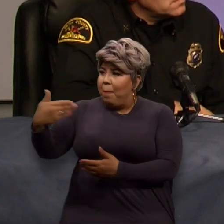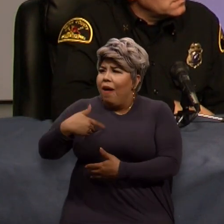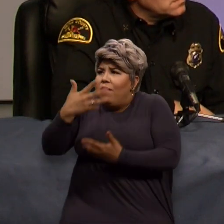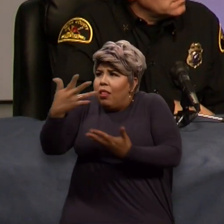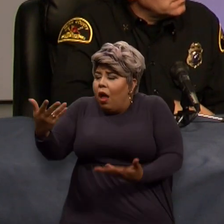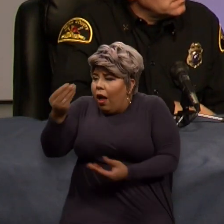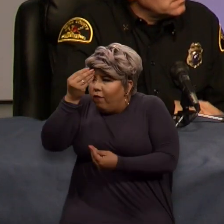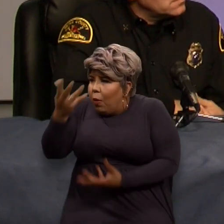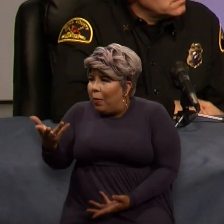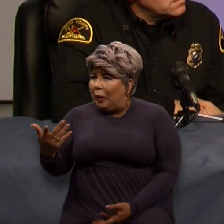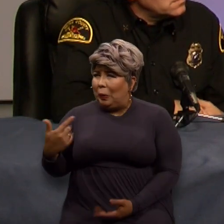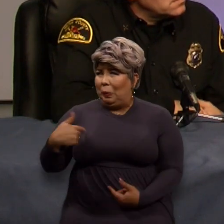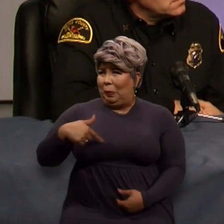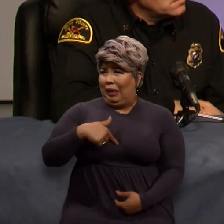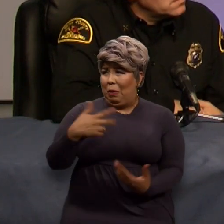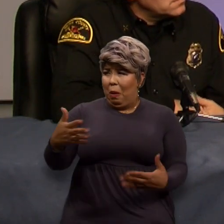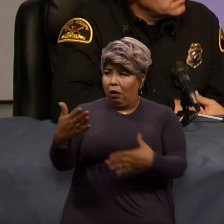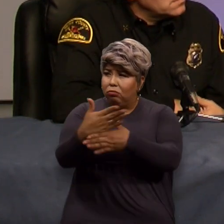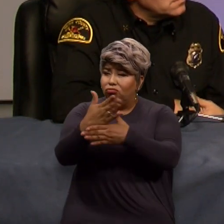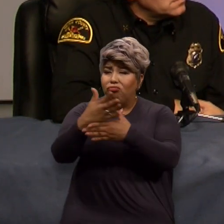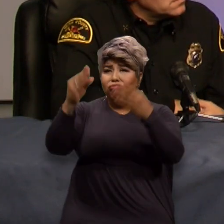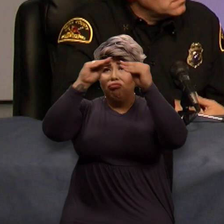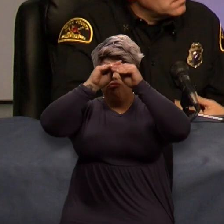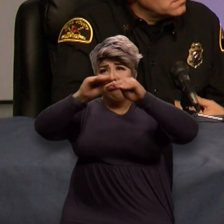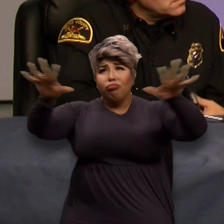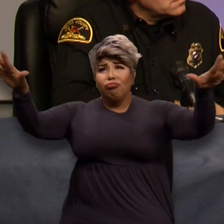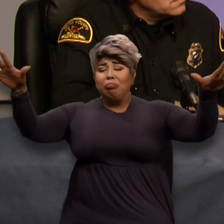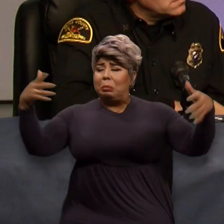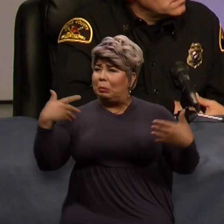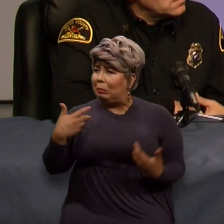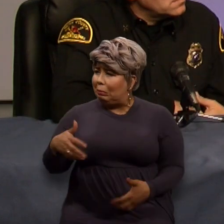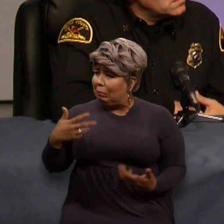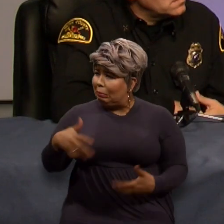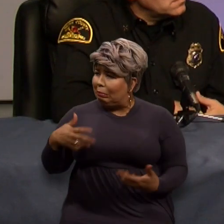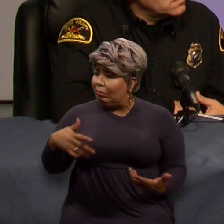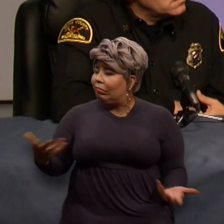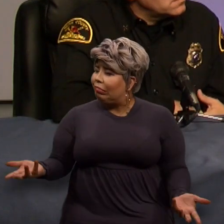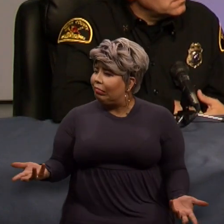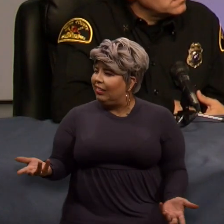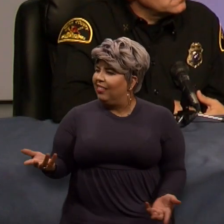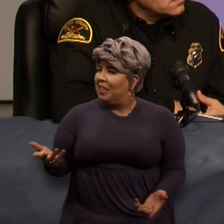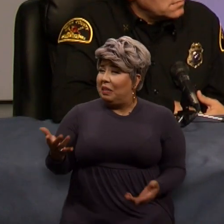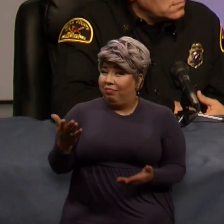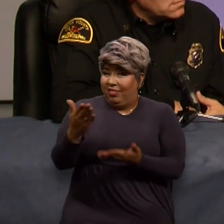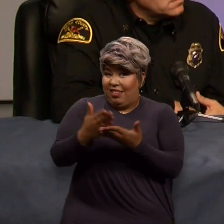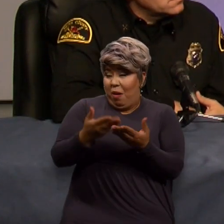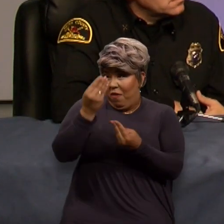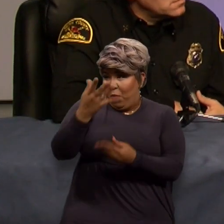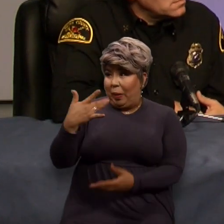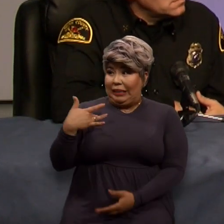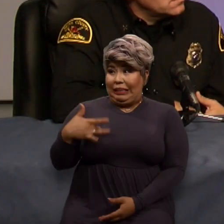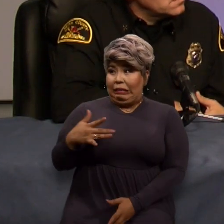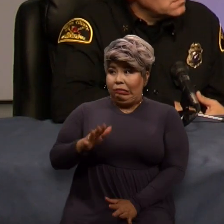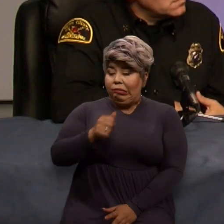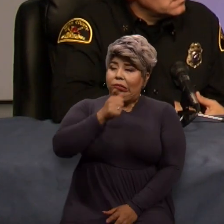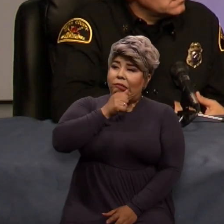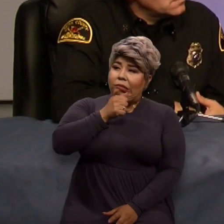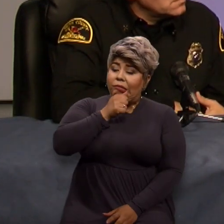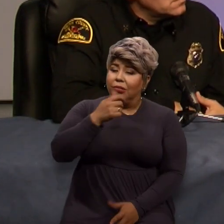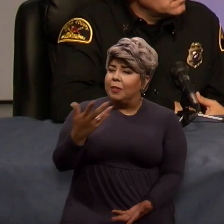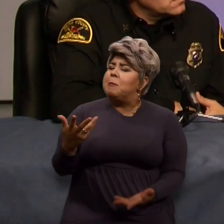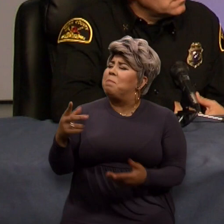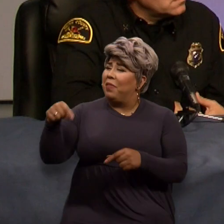to be out there, especially with, you know, sensitive information. Is this